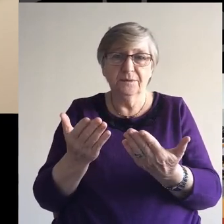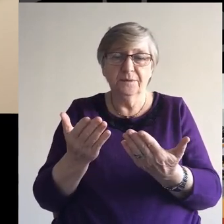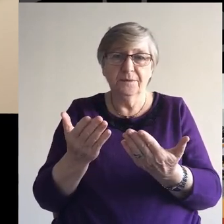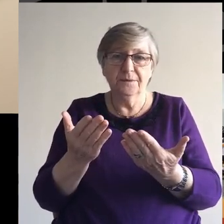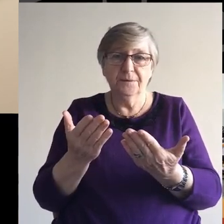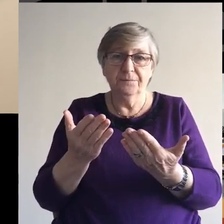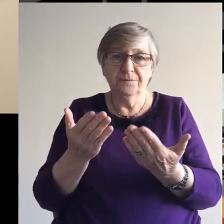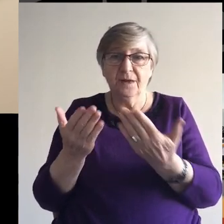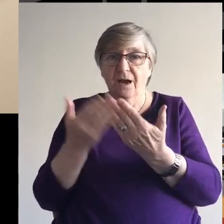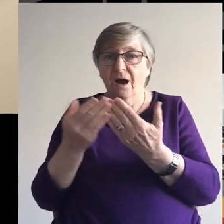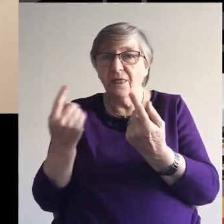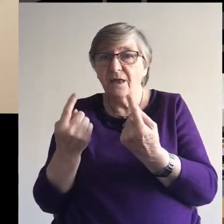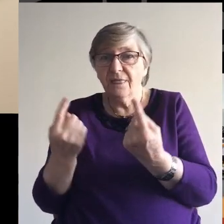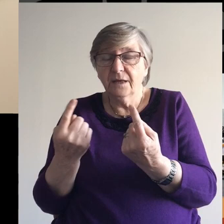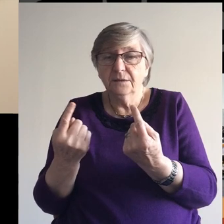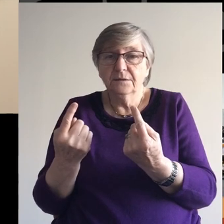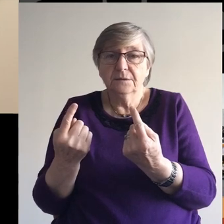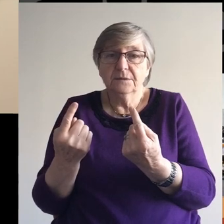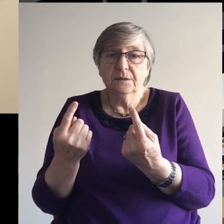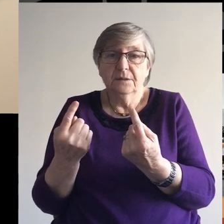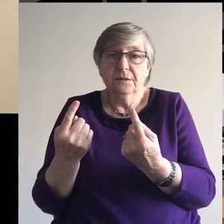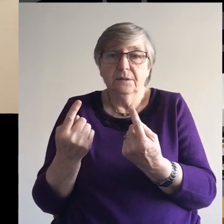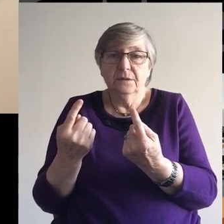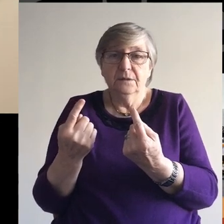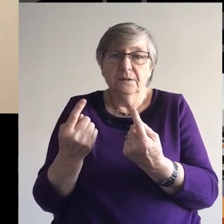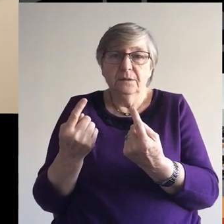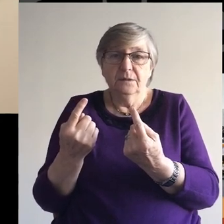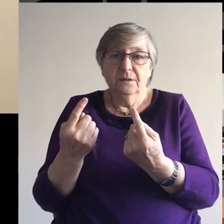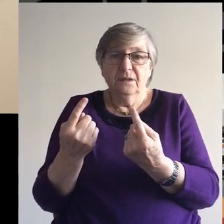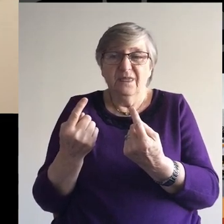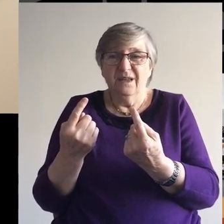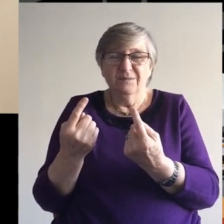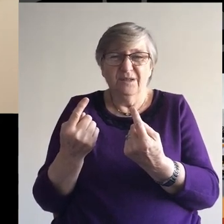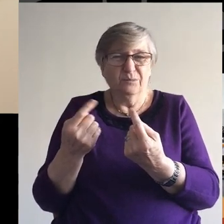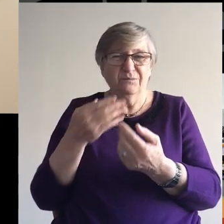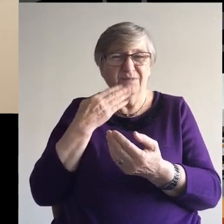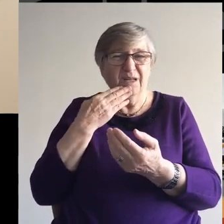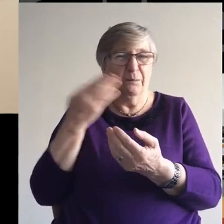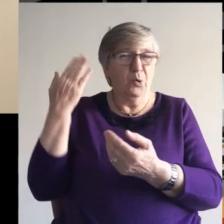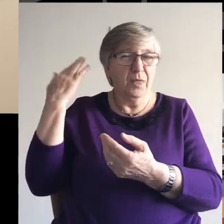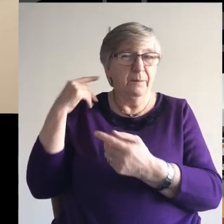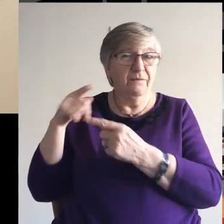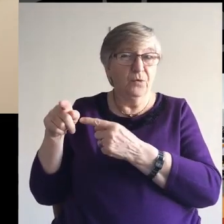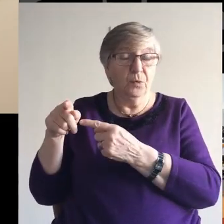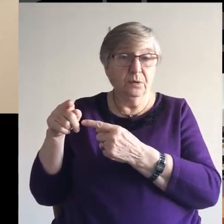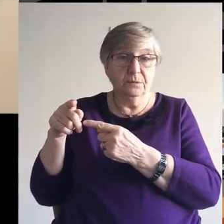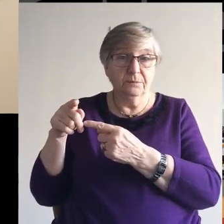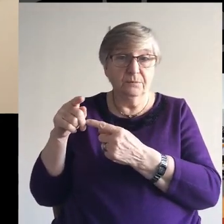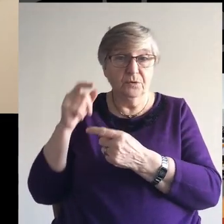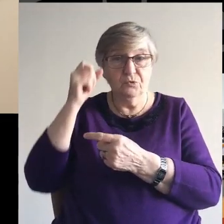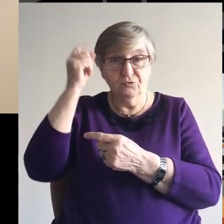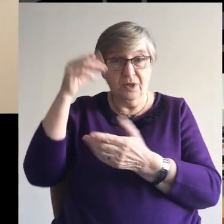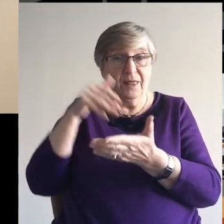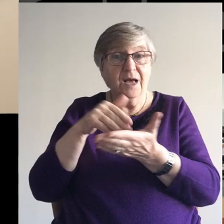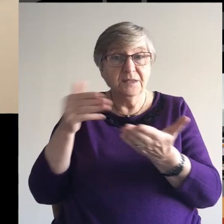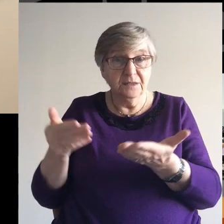And other things that we gave scant time to, we realise now are precious.